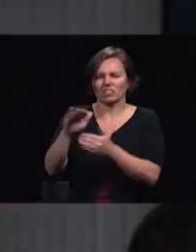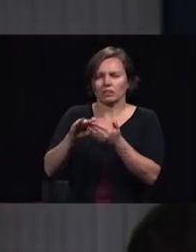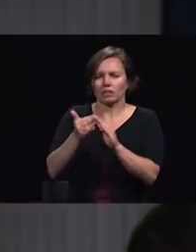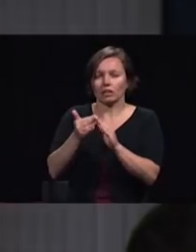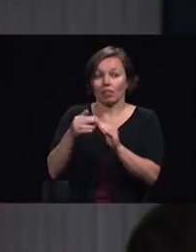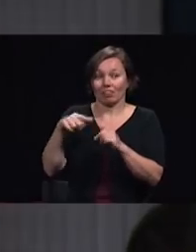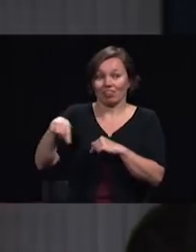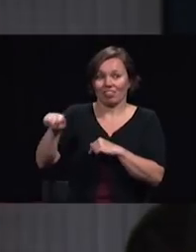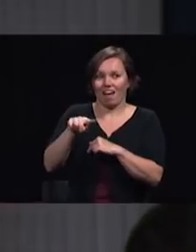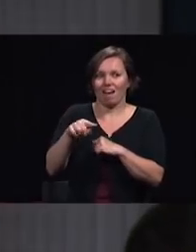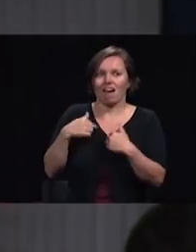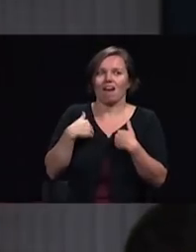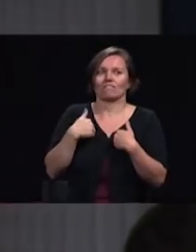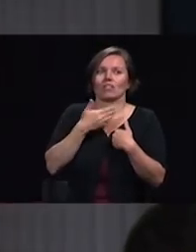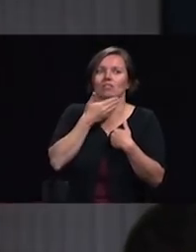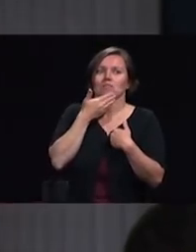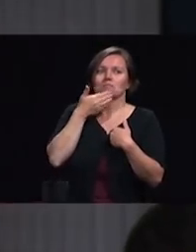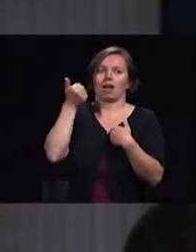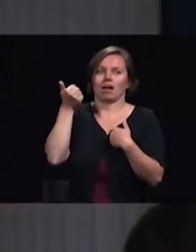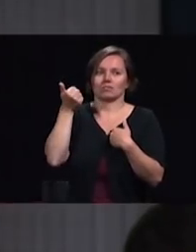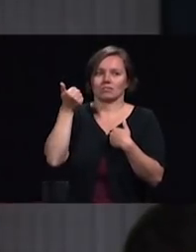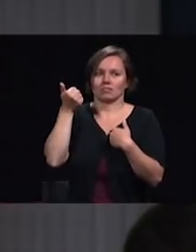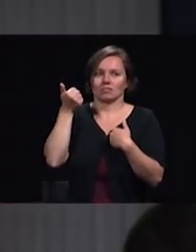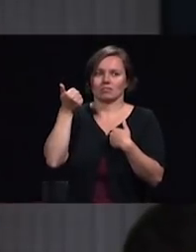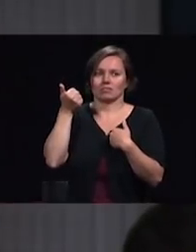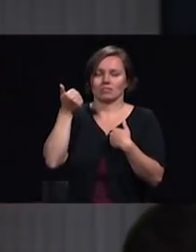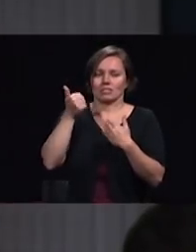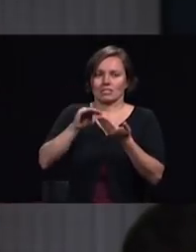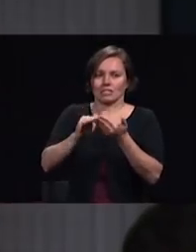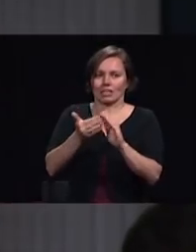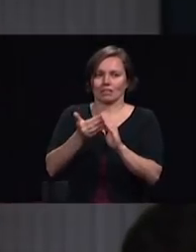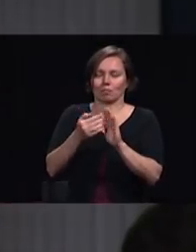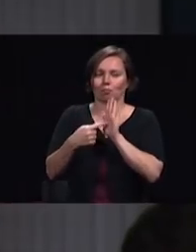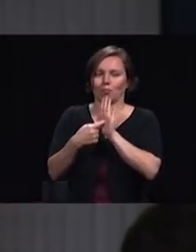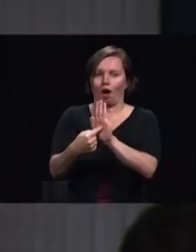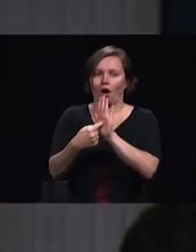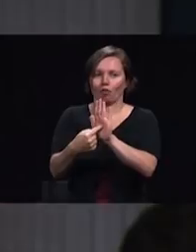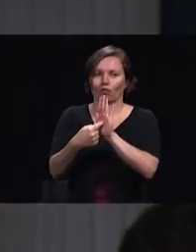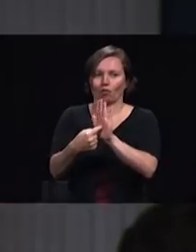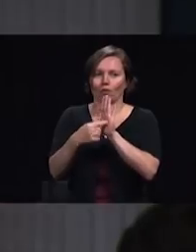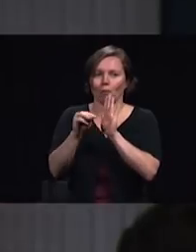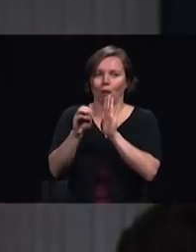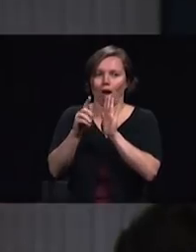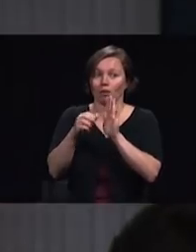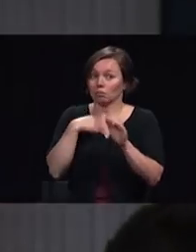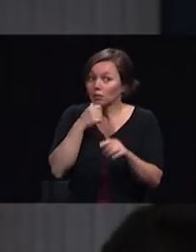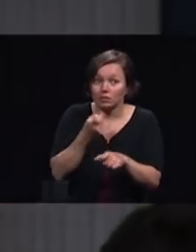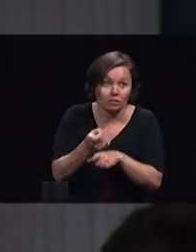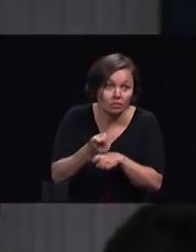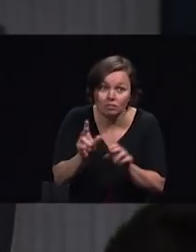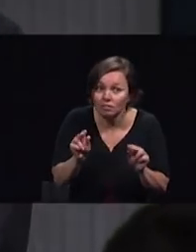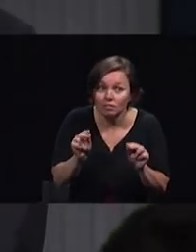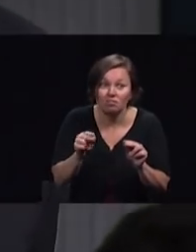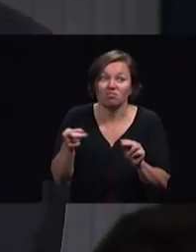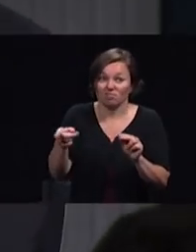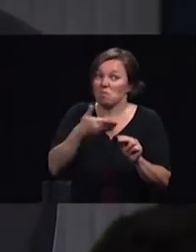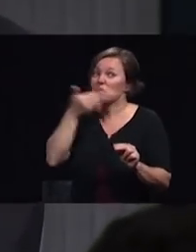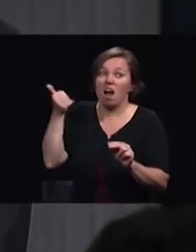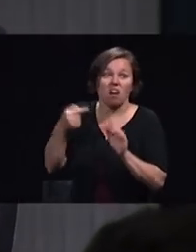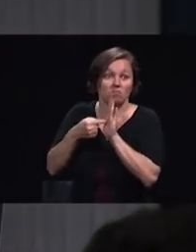urban mission model on planet earth and I'm not kidding because